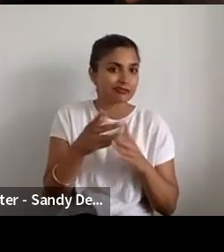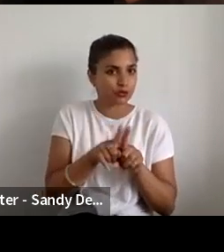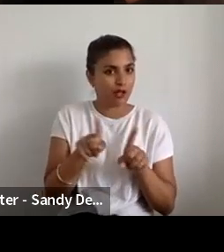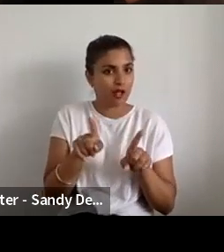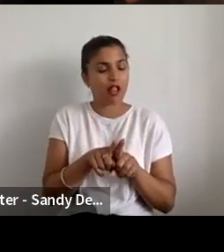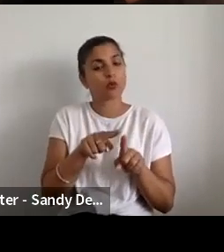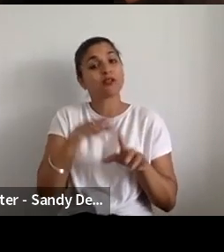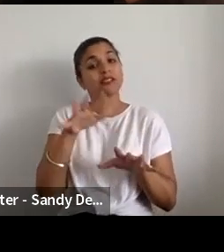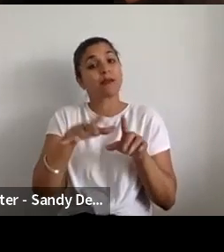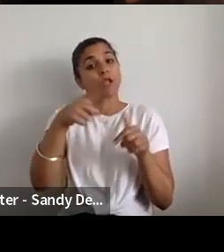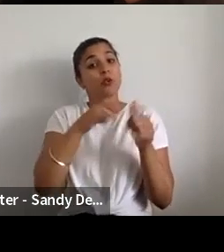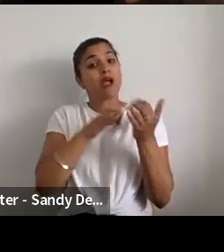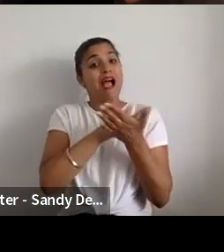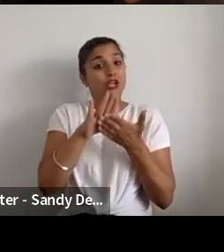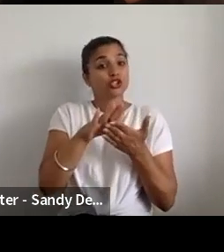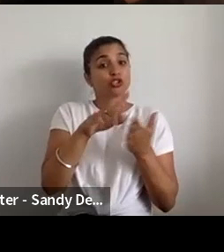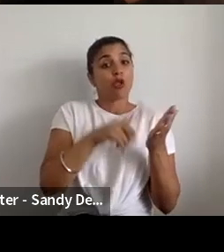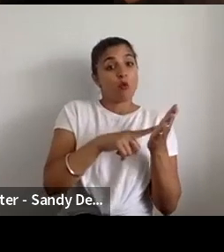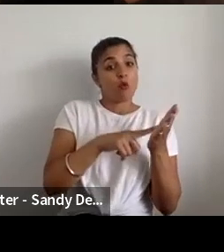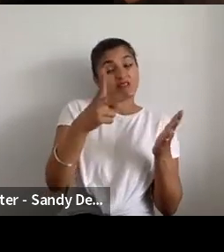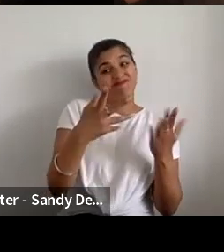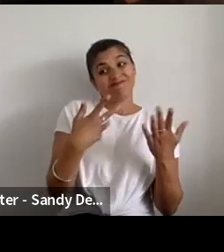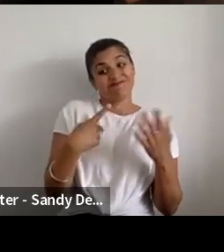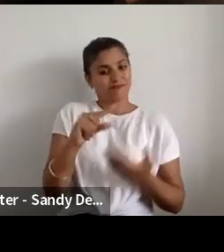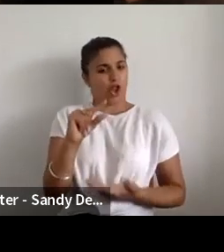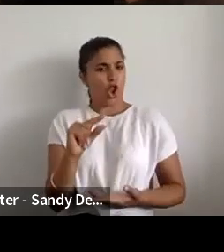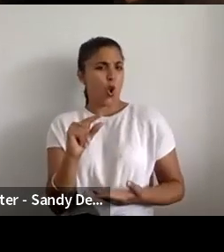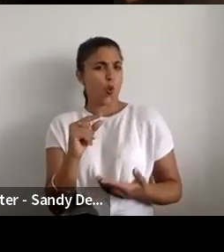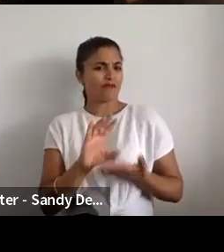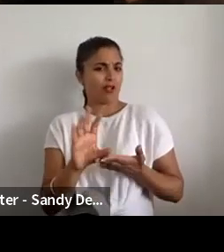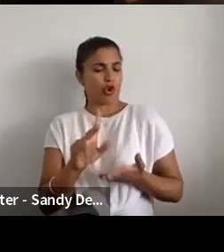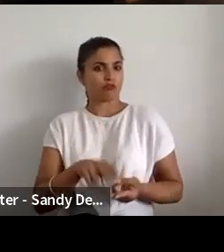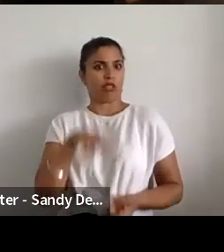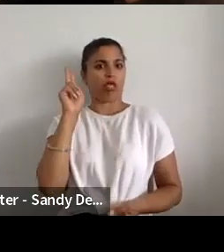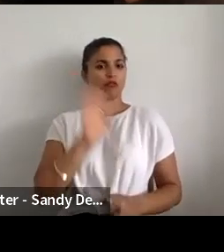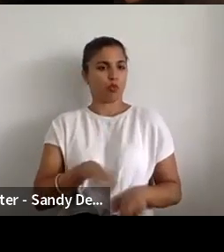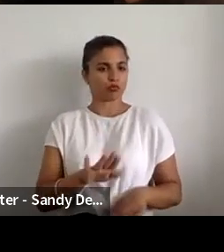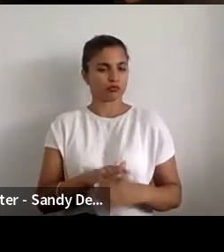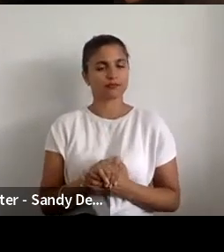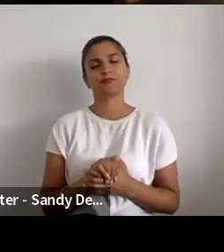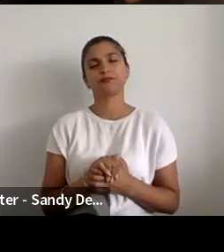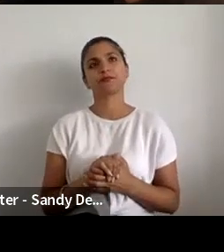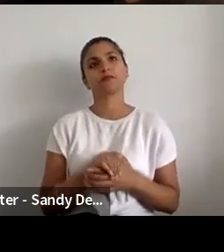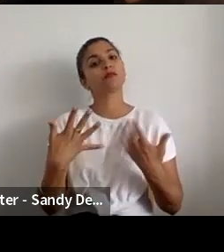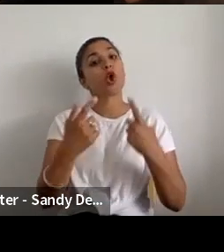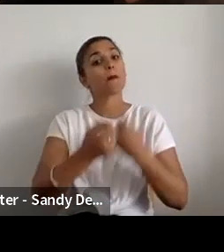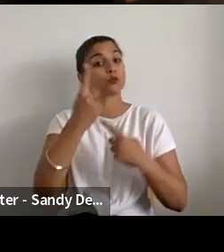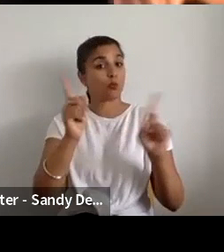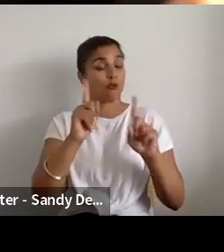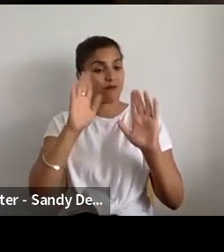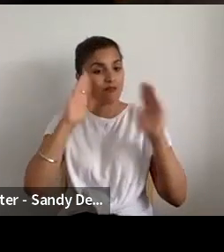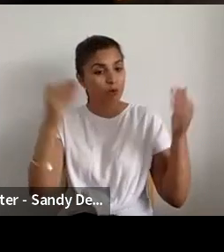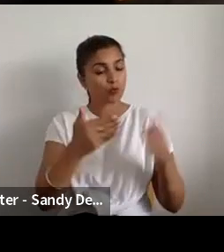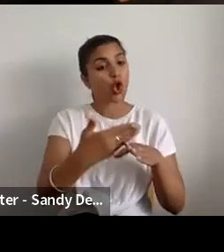are saying, kind of quite low level in terms of the funding available. We, the opportunity was specifically for early career